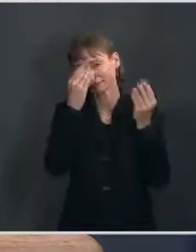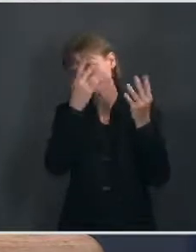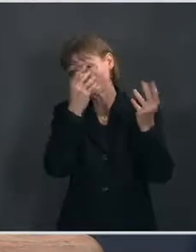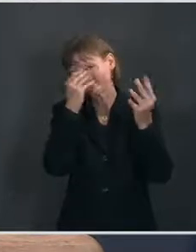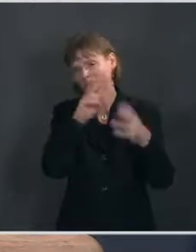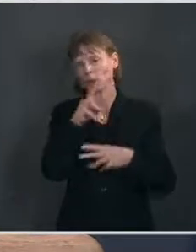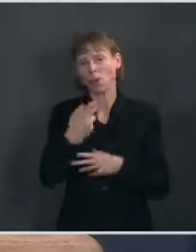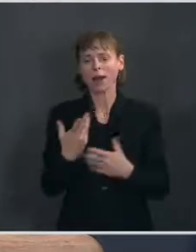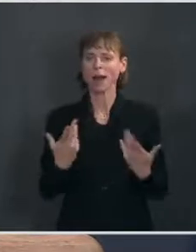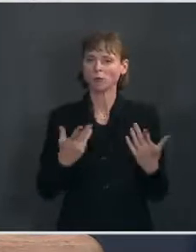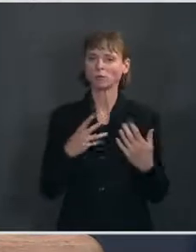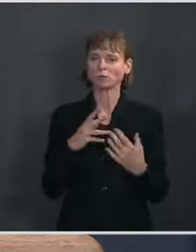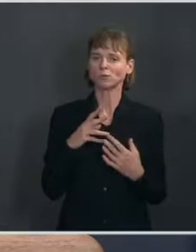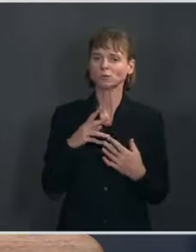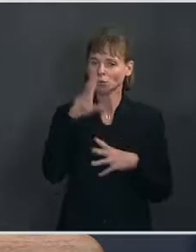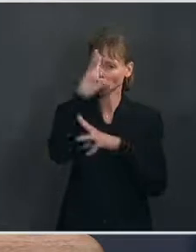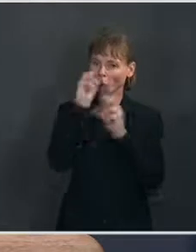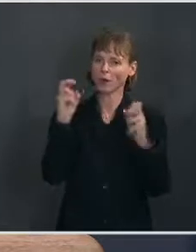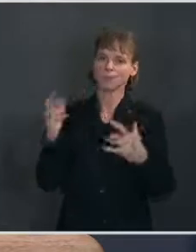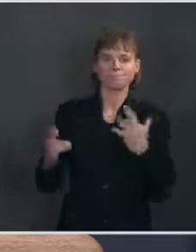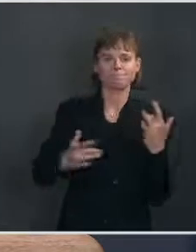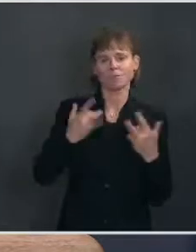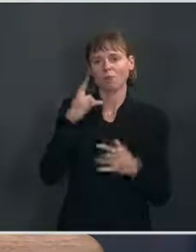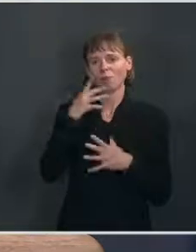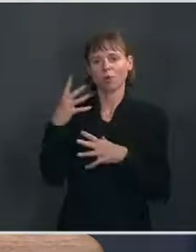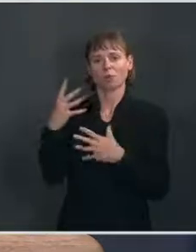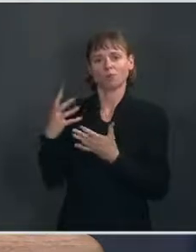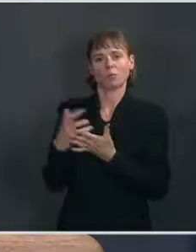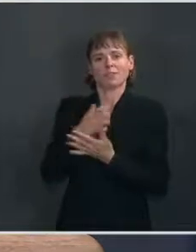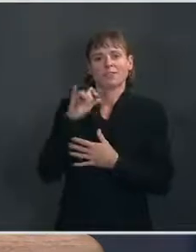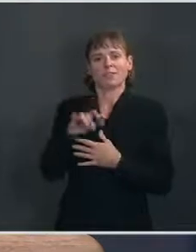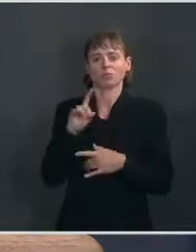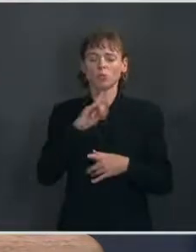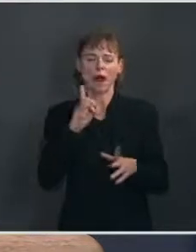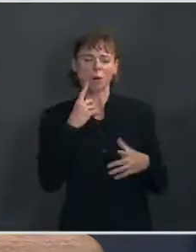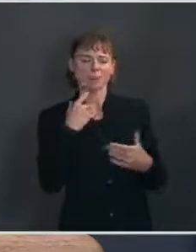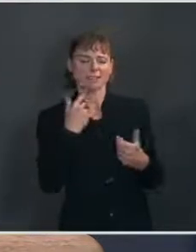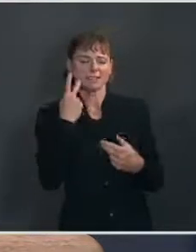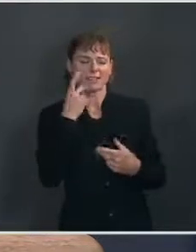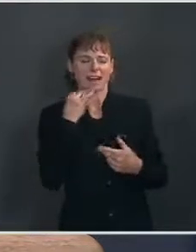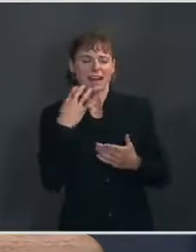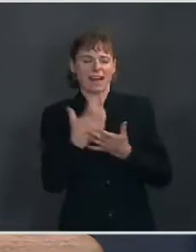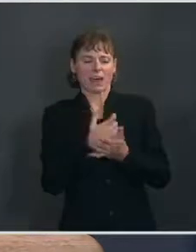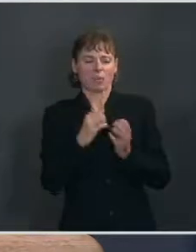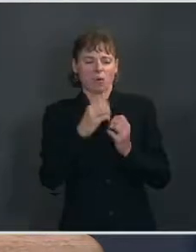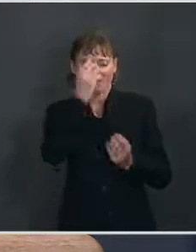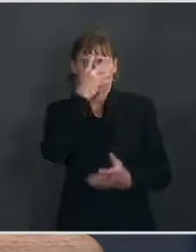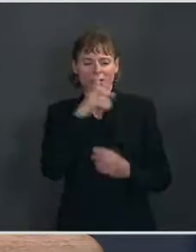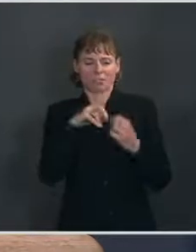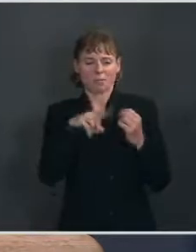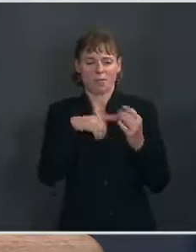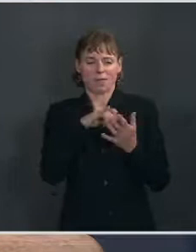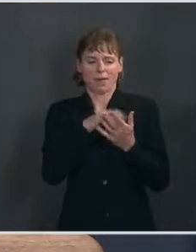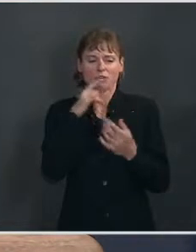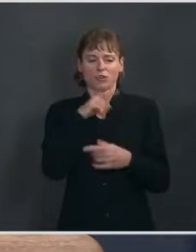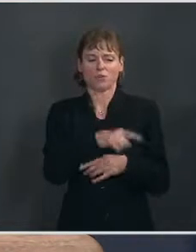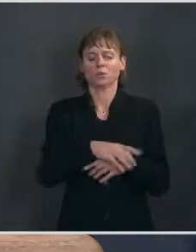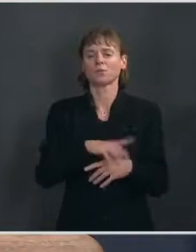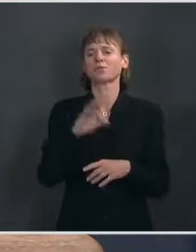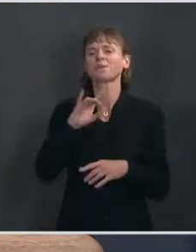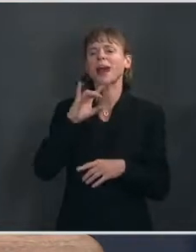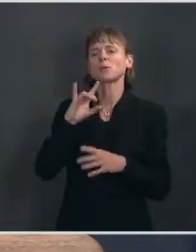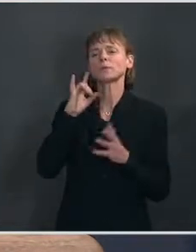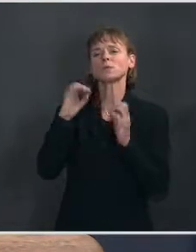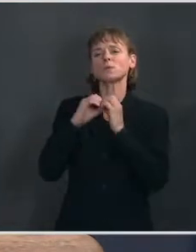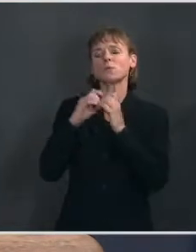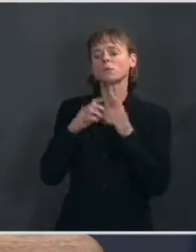he's eager to receive, too. But let me see if I can get more detail for you on that. The Go ahead, darling. The Another housekeeping question.